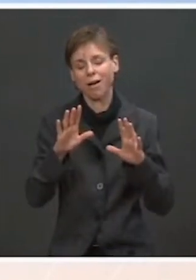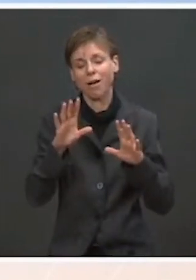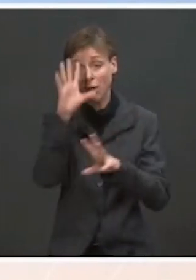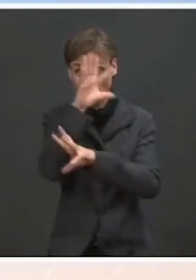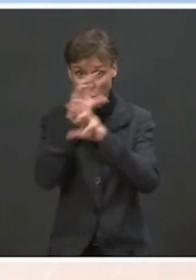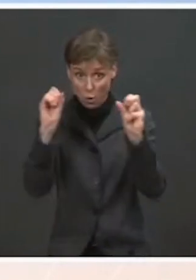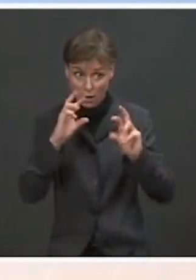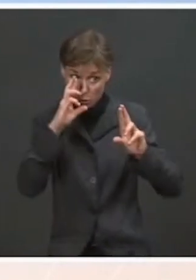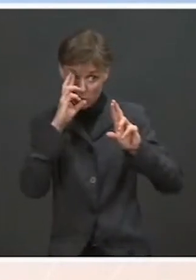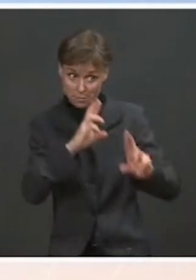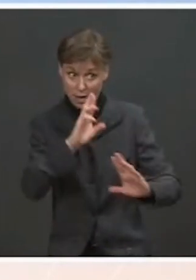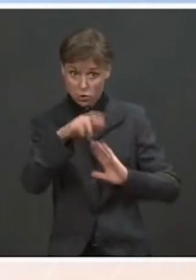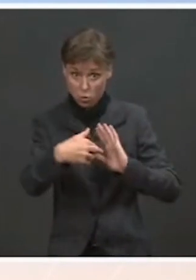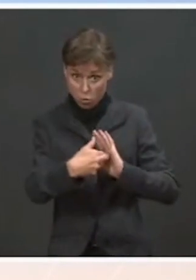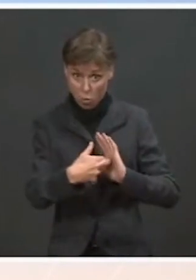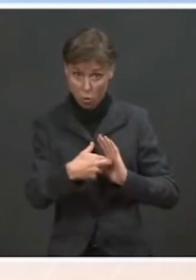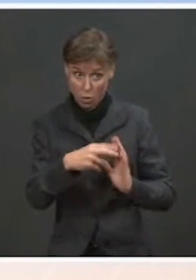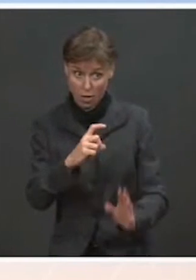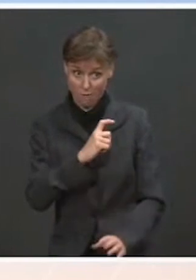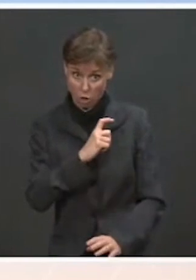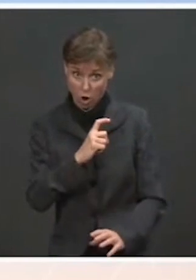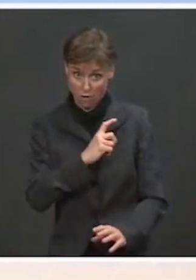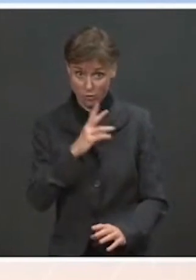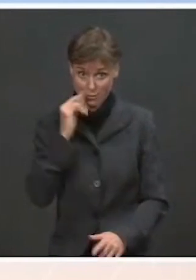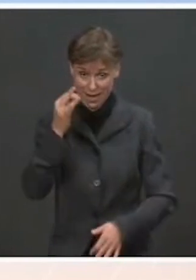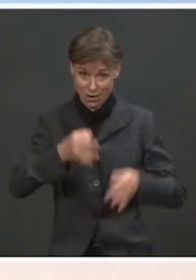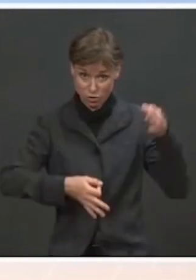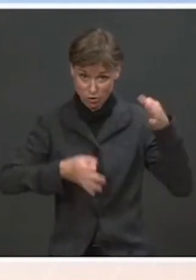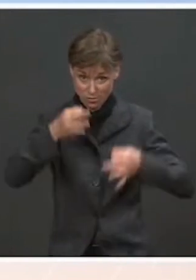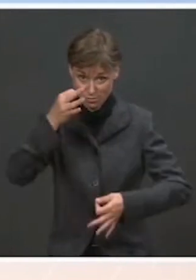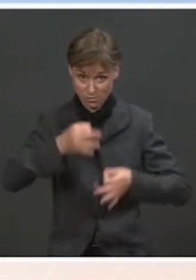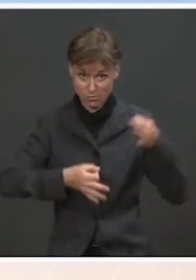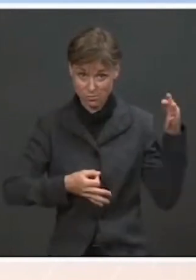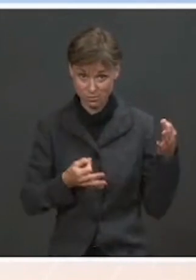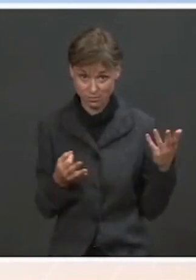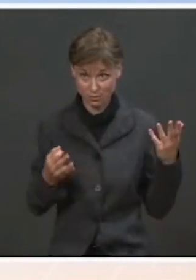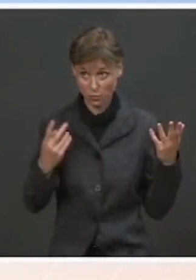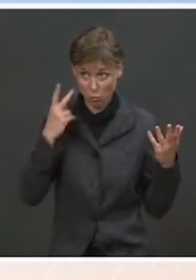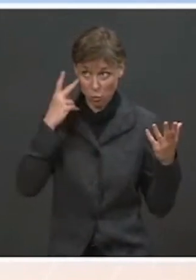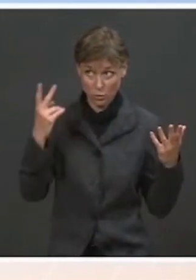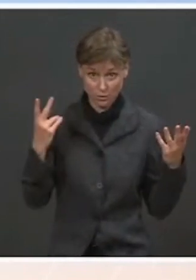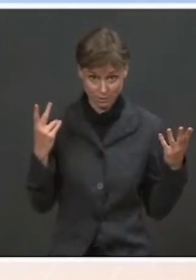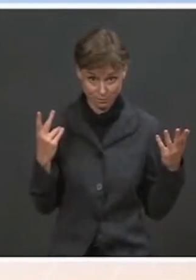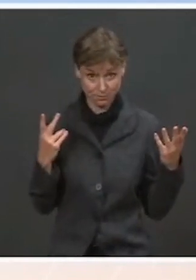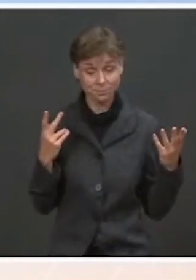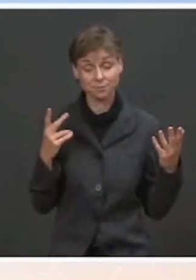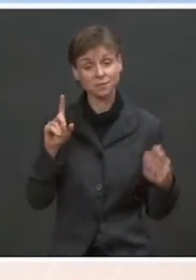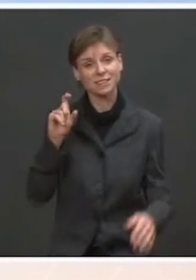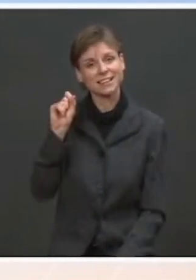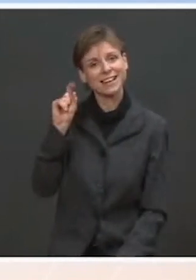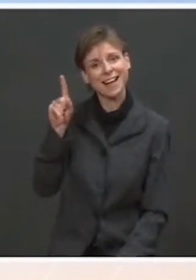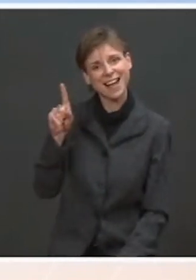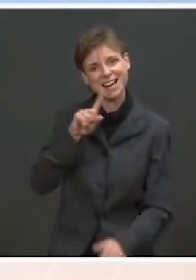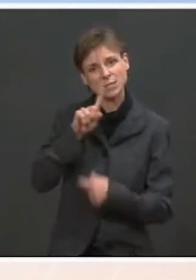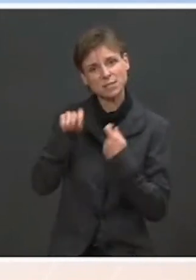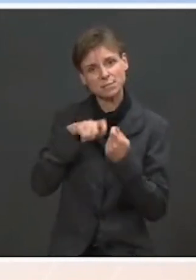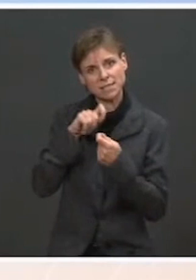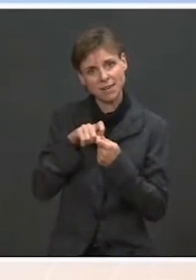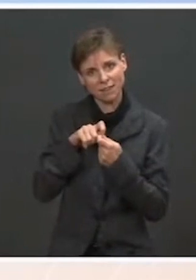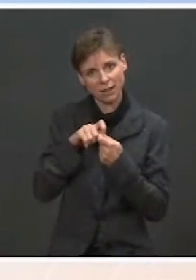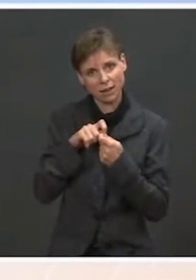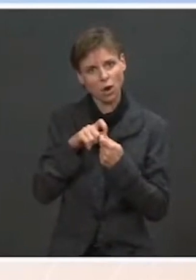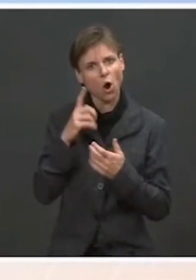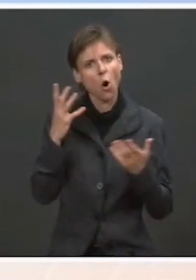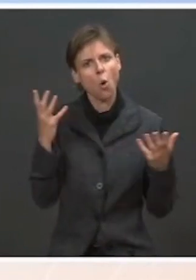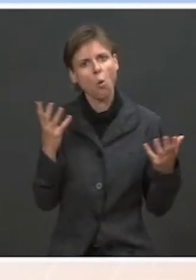enforcement and the justice system, as we often state from here and see as often stated. He was asked a specific question about what should